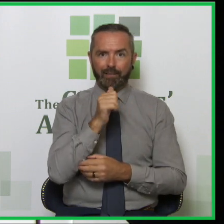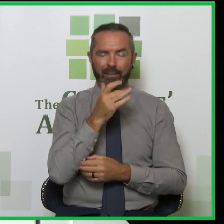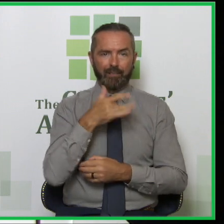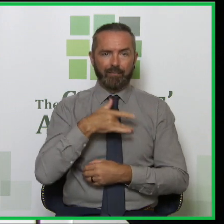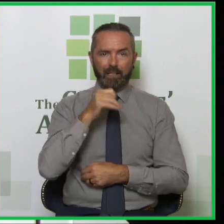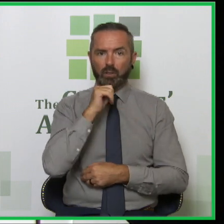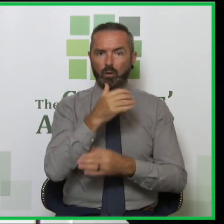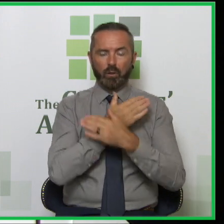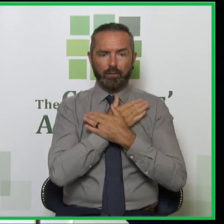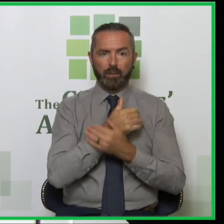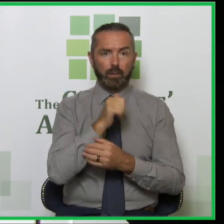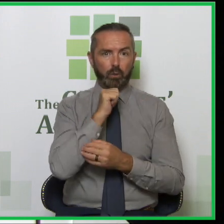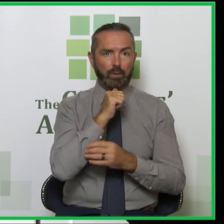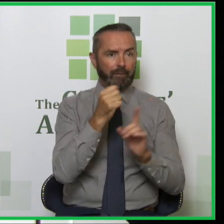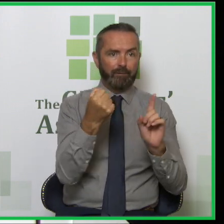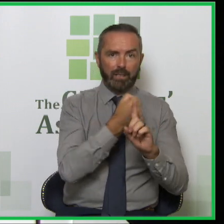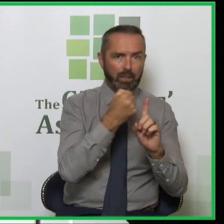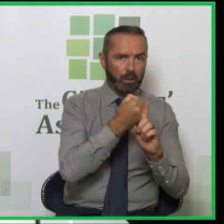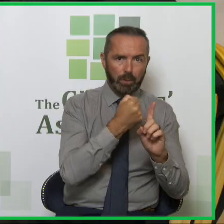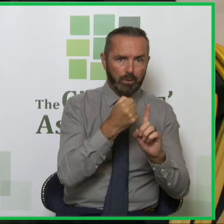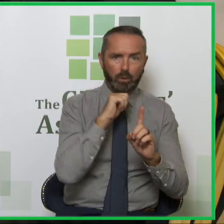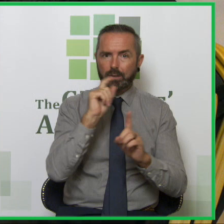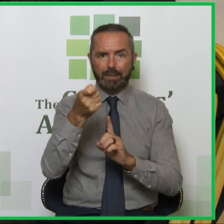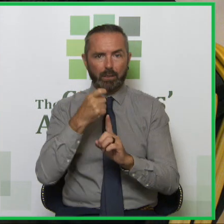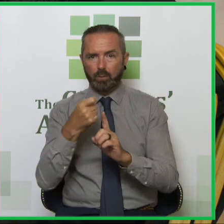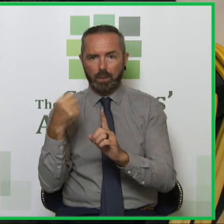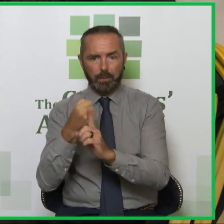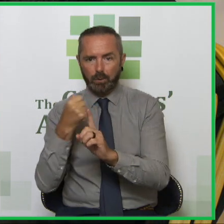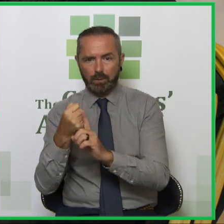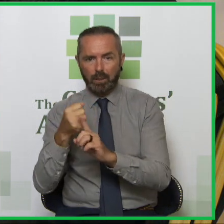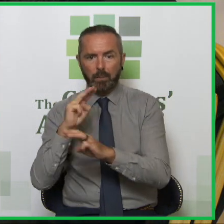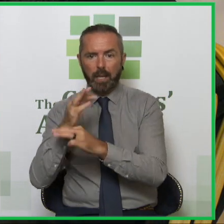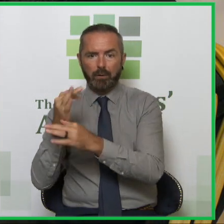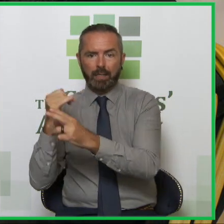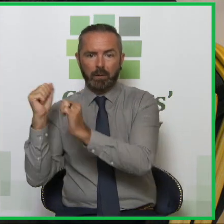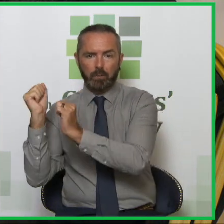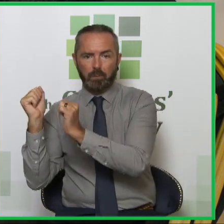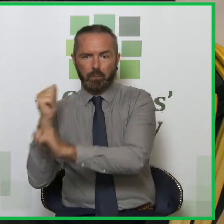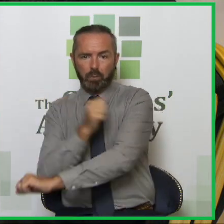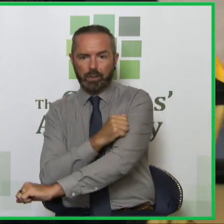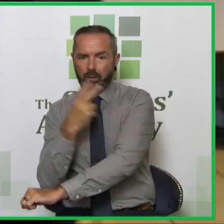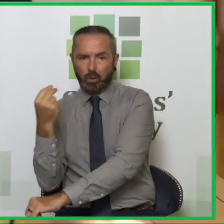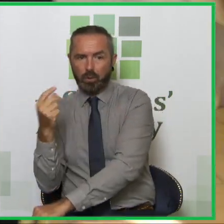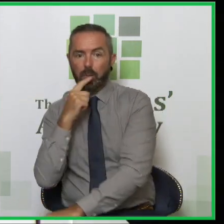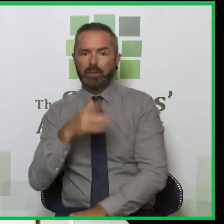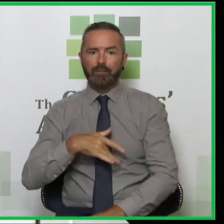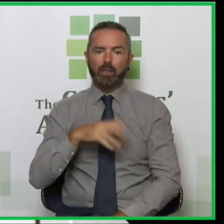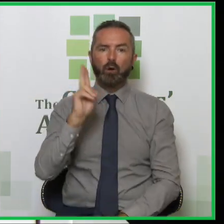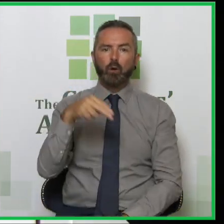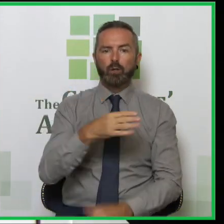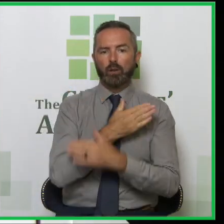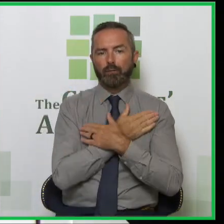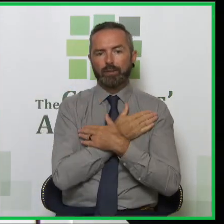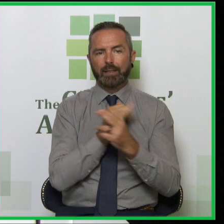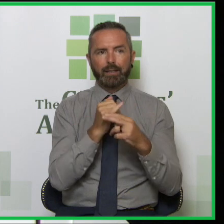not sexual abuse, not the parent being in prison, was that child feeling unloved. Unloved in a family or in a society